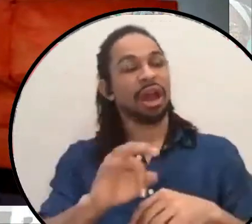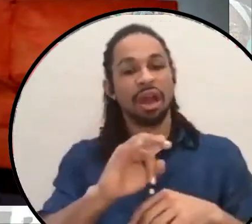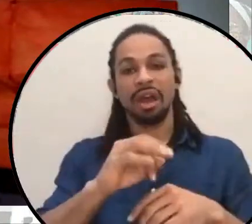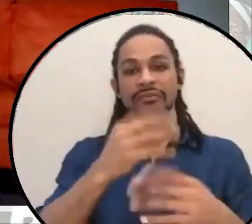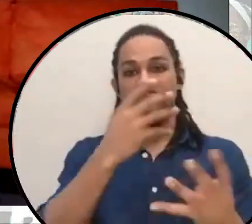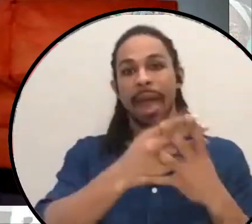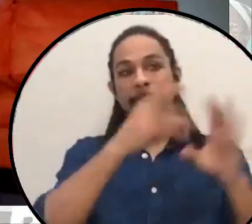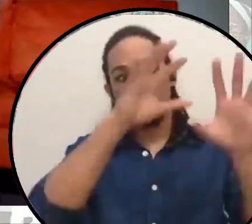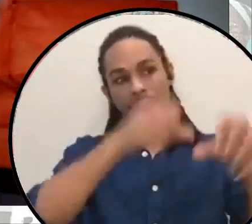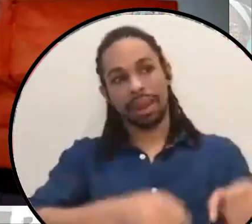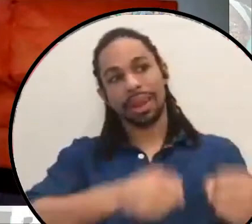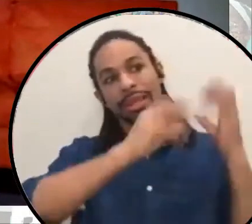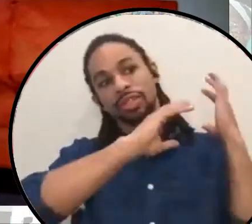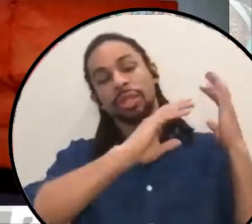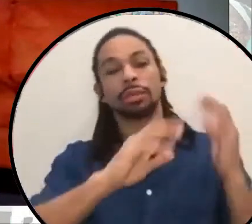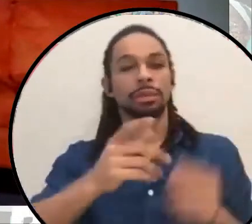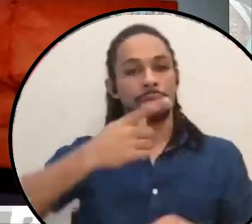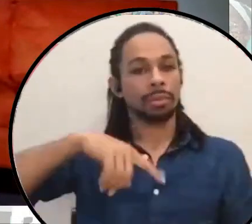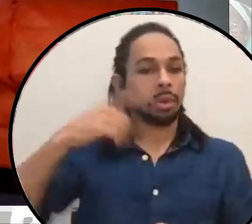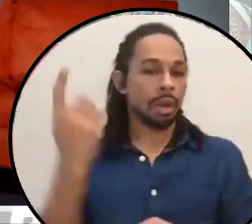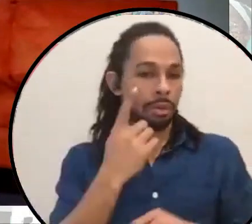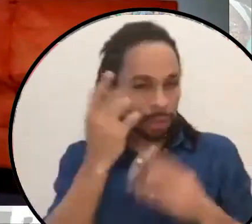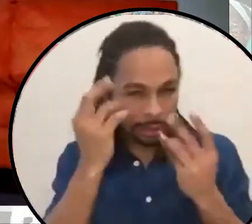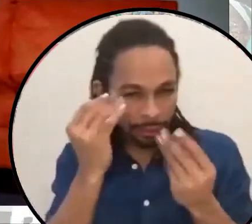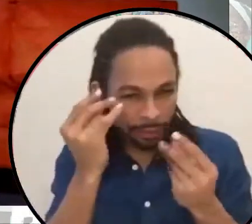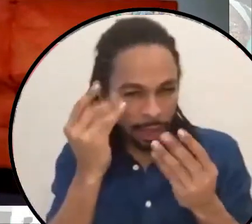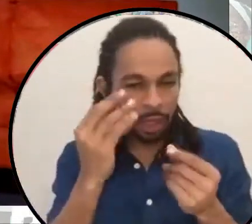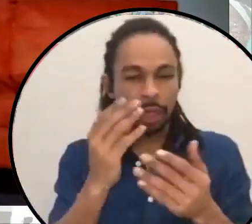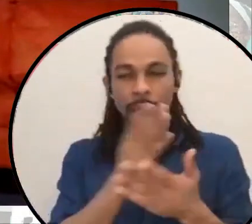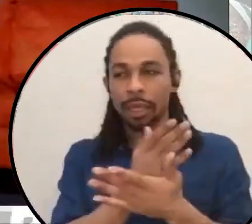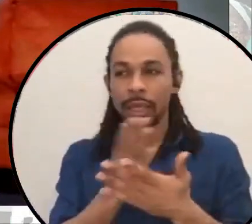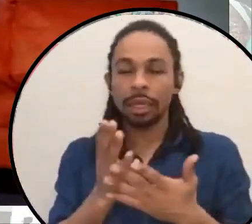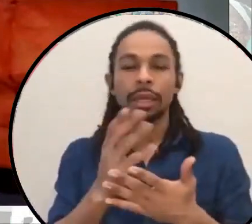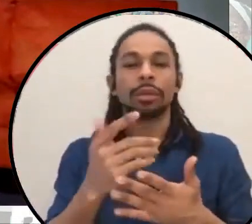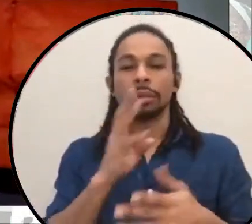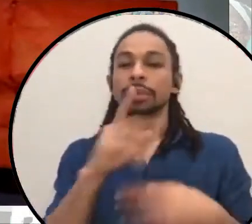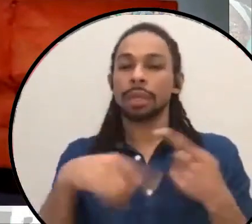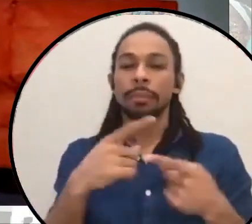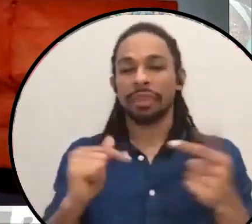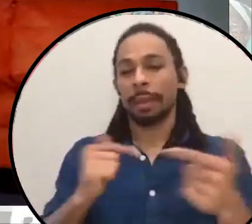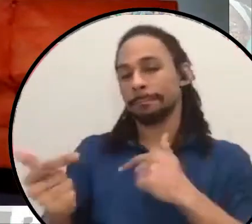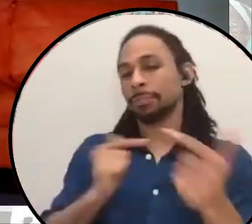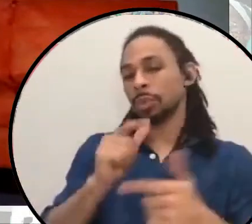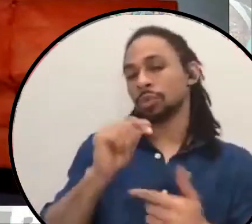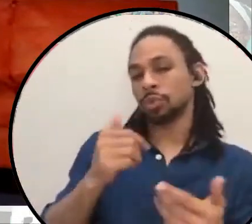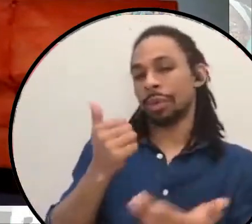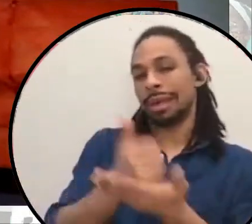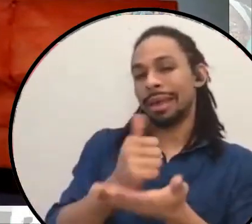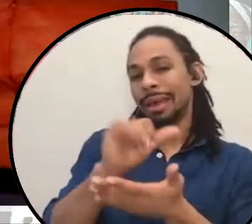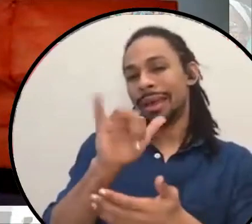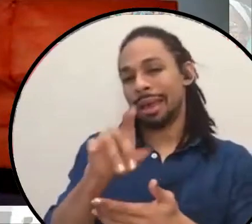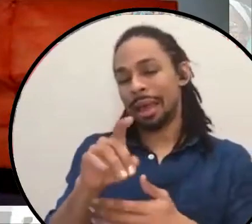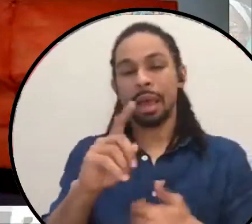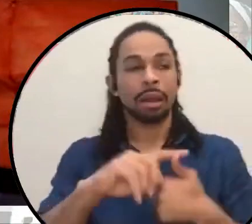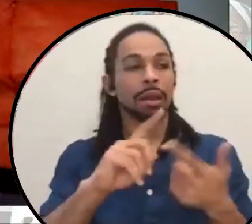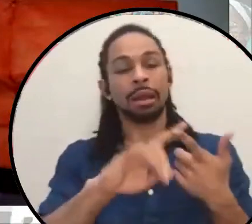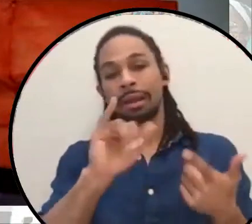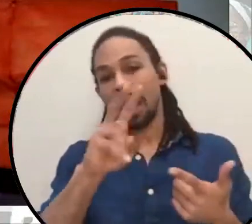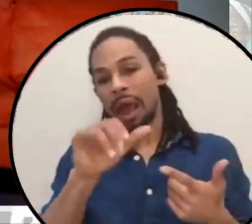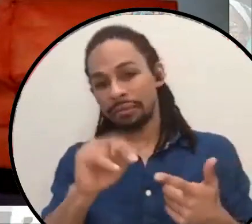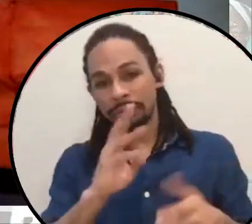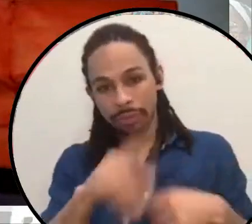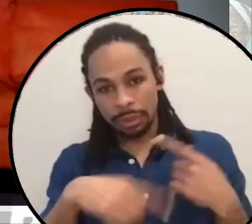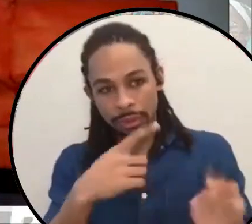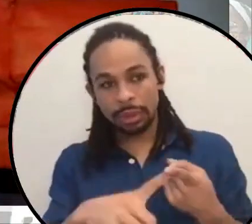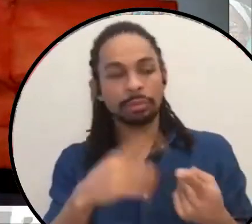always this one where we're thinking through. So while we're doing that mutual aid work that Dean talks about or what all the work that Ivan was just talking about, we're always